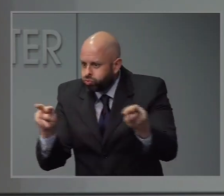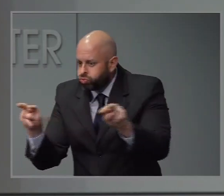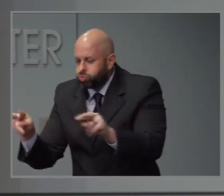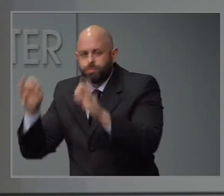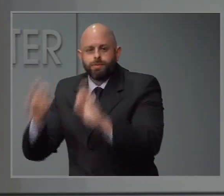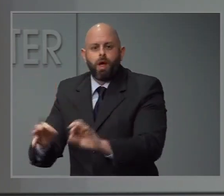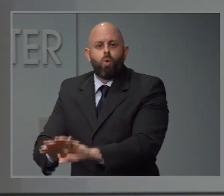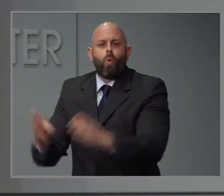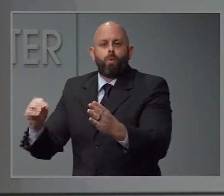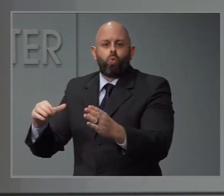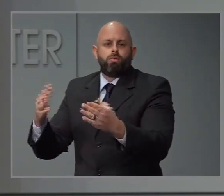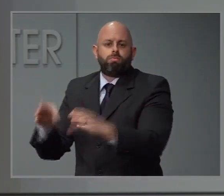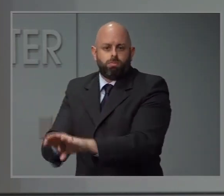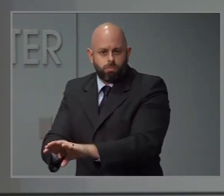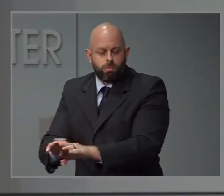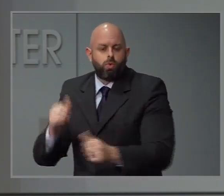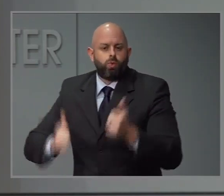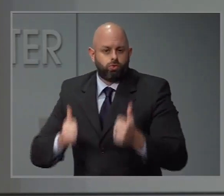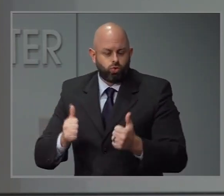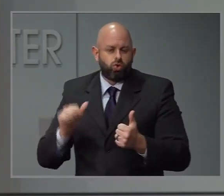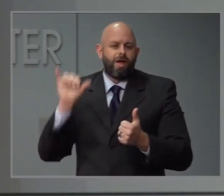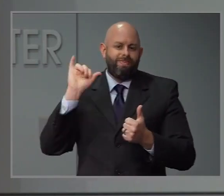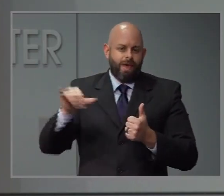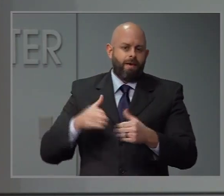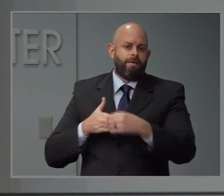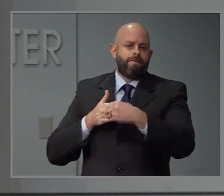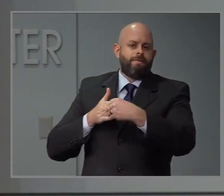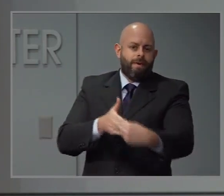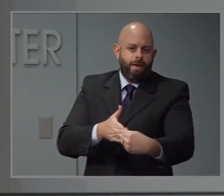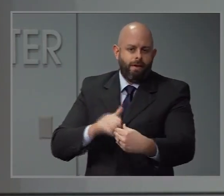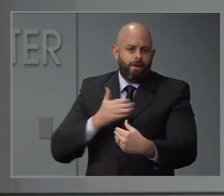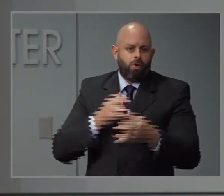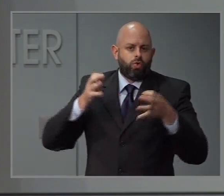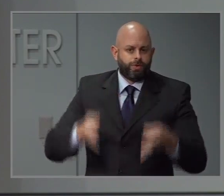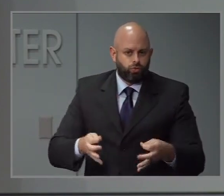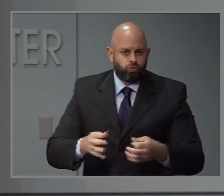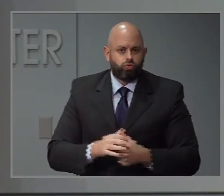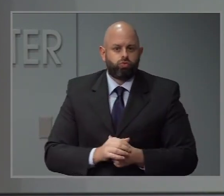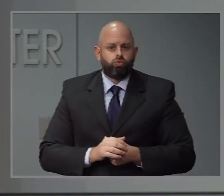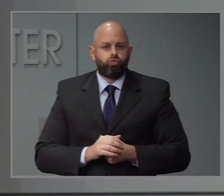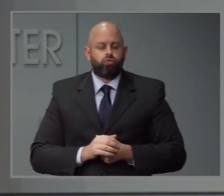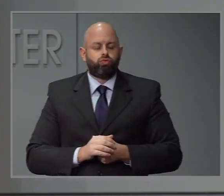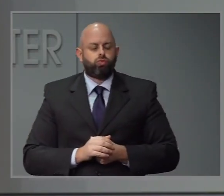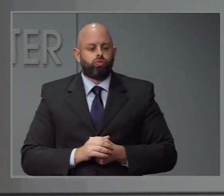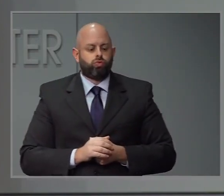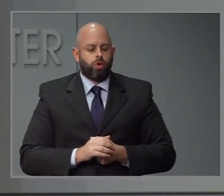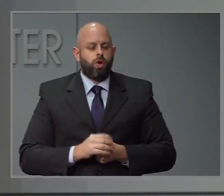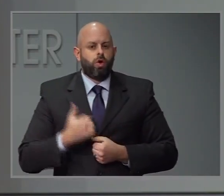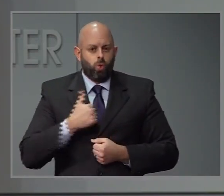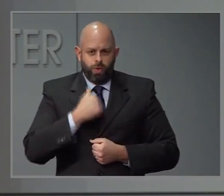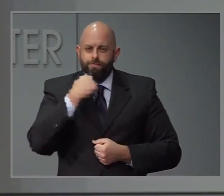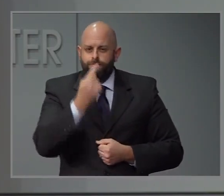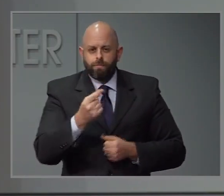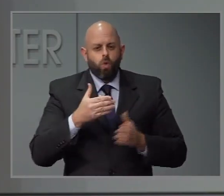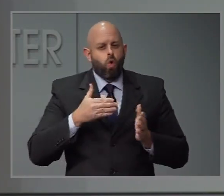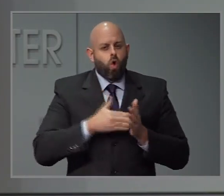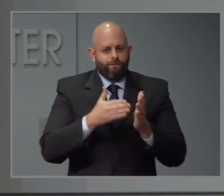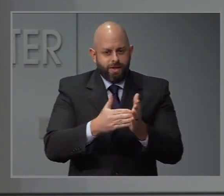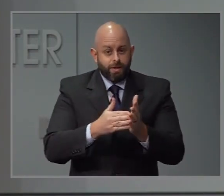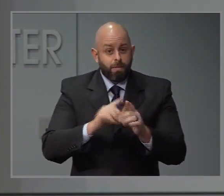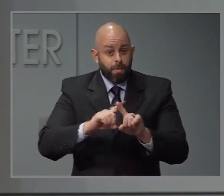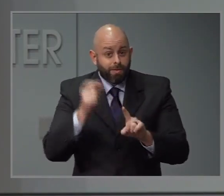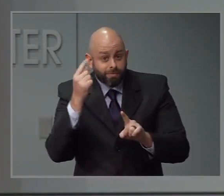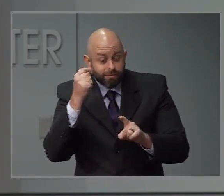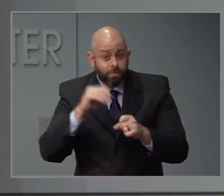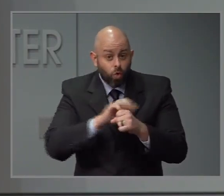that is what's going to guide our decision about reopening. And I think we we've said many times that I'll remind us that this virus is